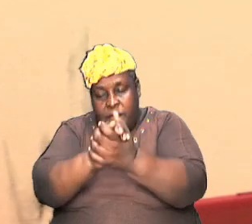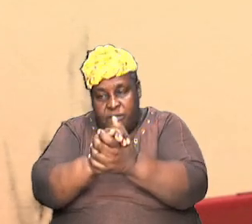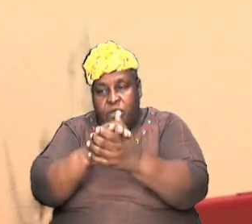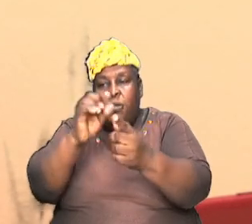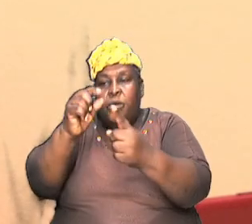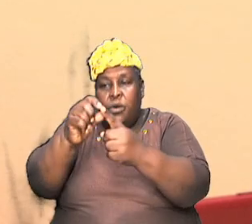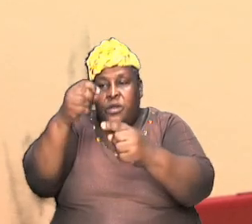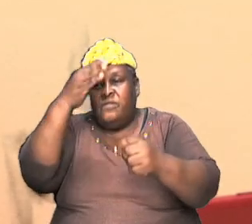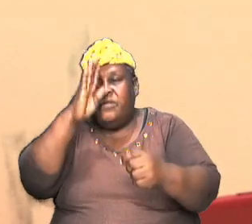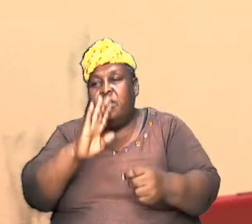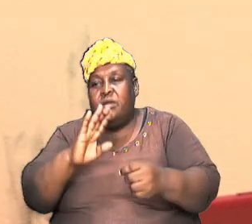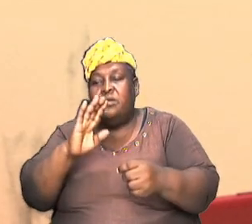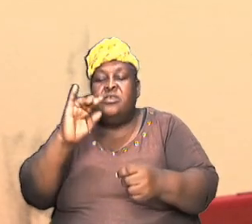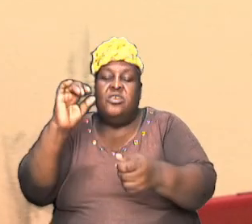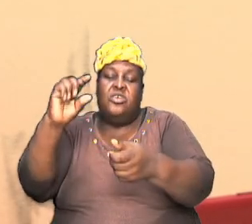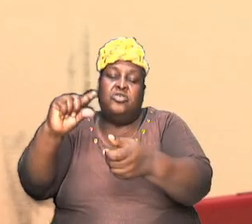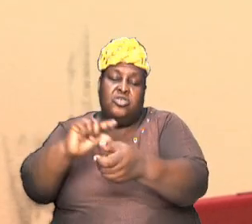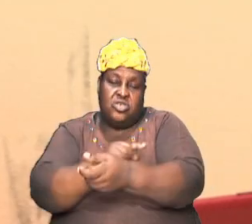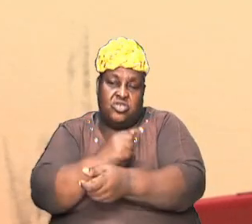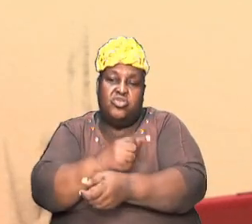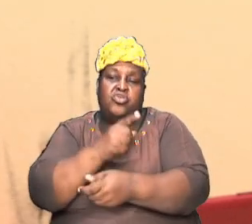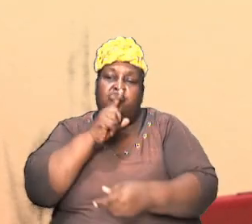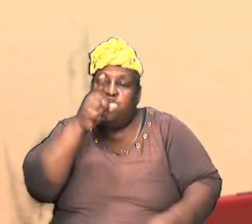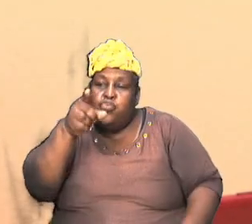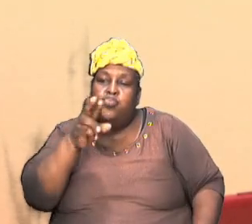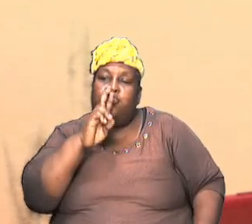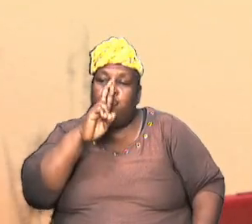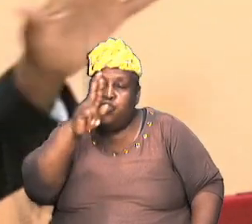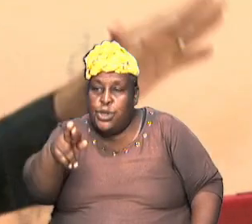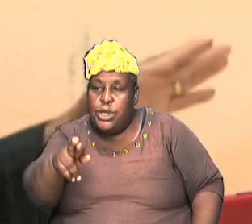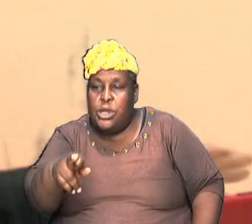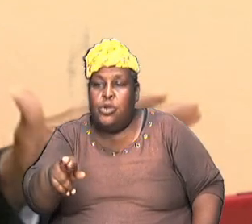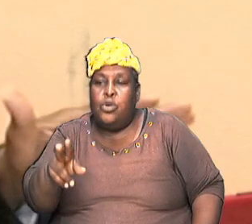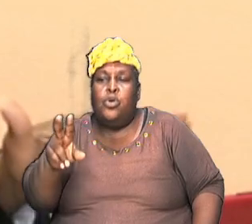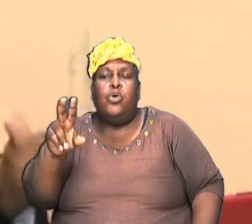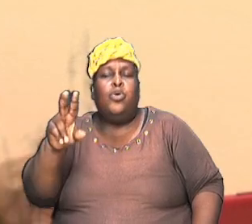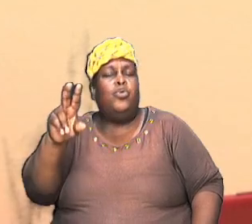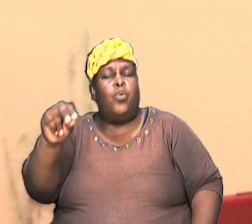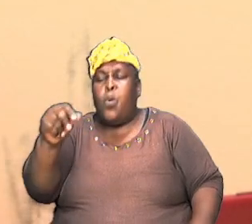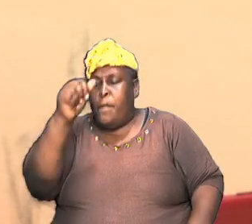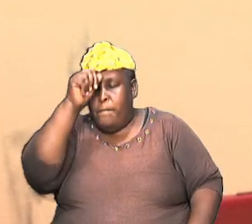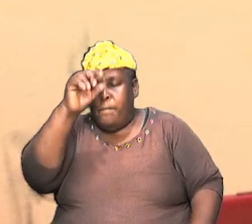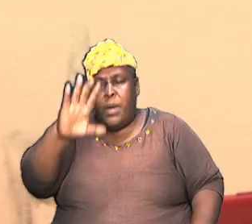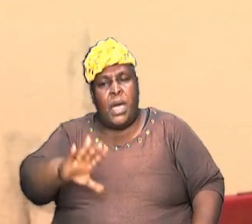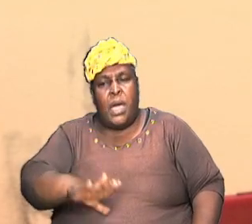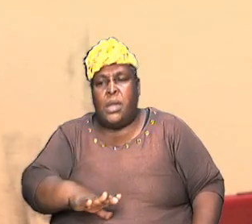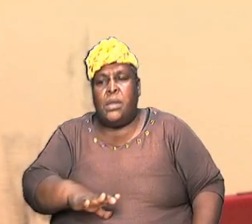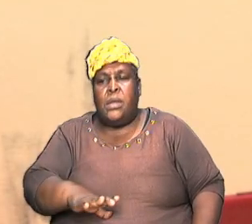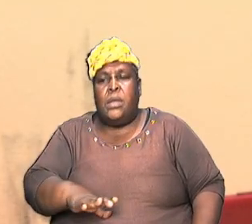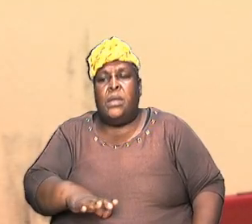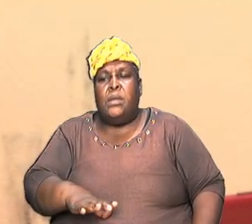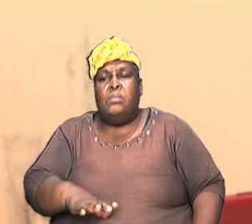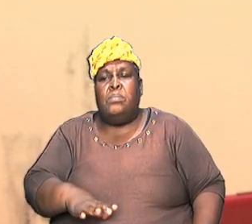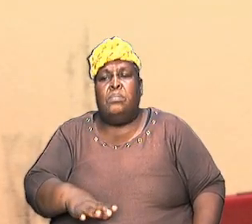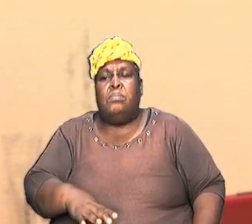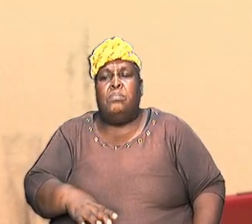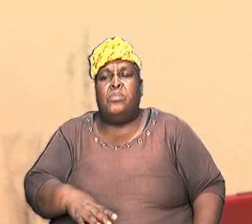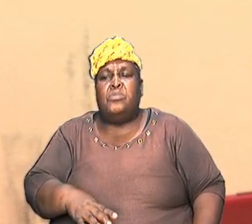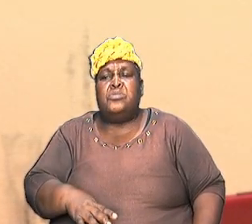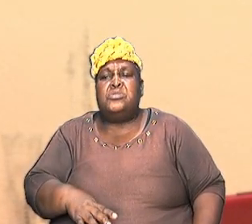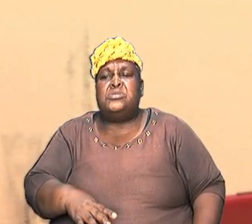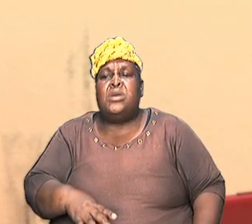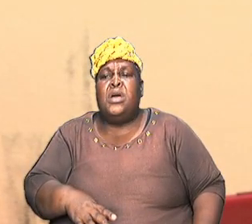is true and it is real and no man must shake your feet for no